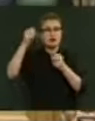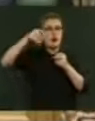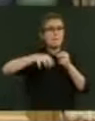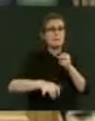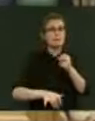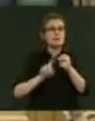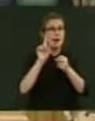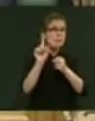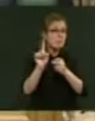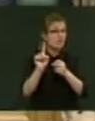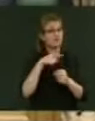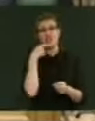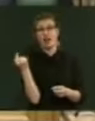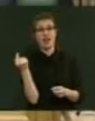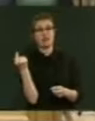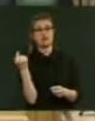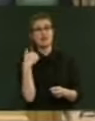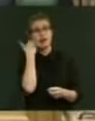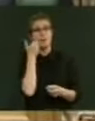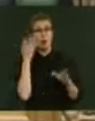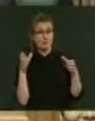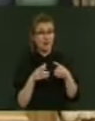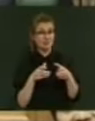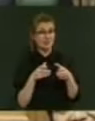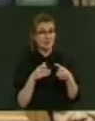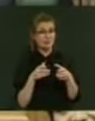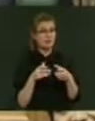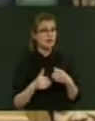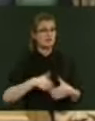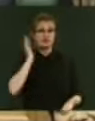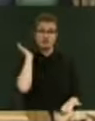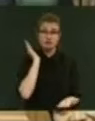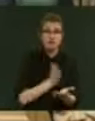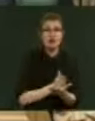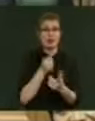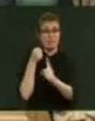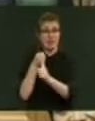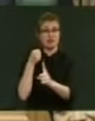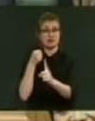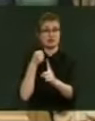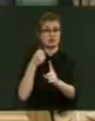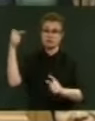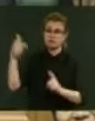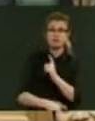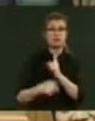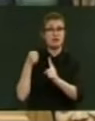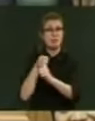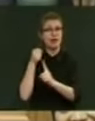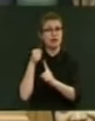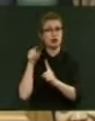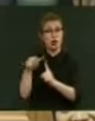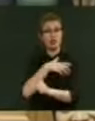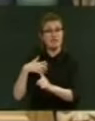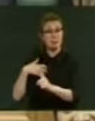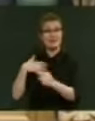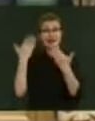A blatant lie. The Māori Party has had real and profound impact on this government and the tangible gains we've